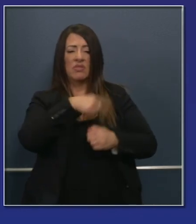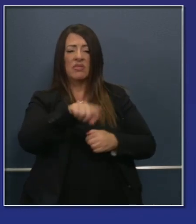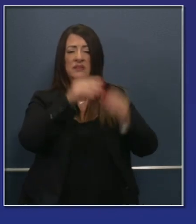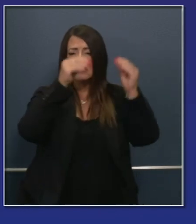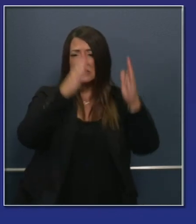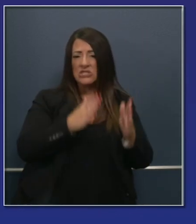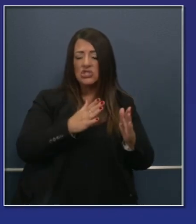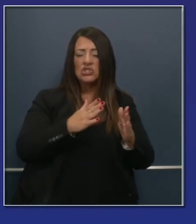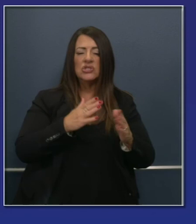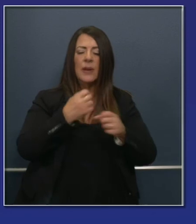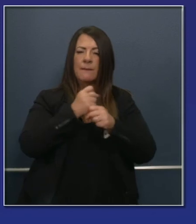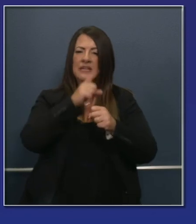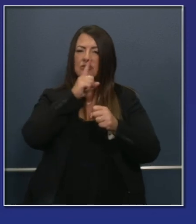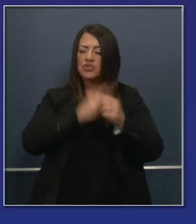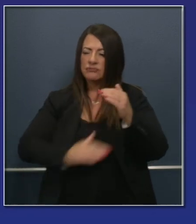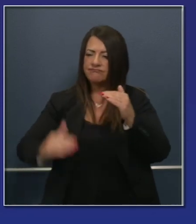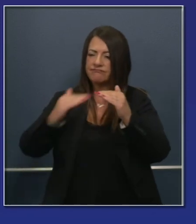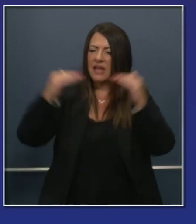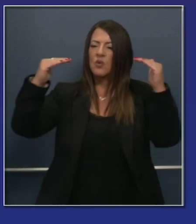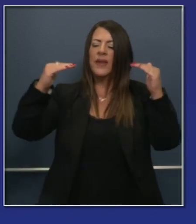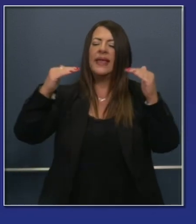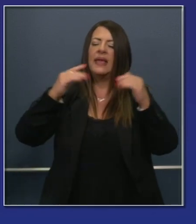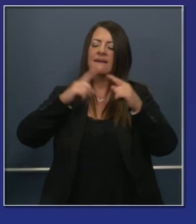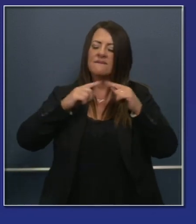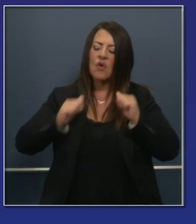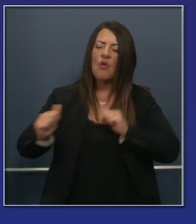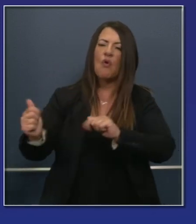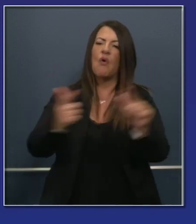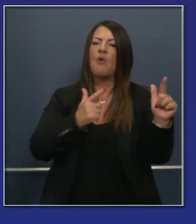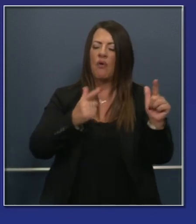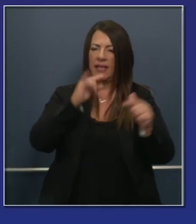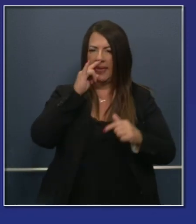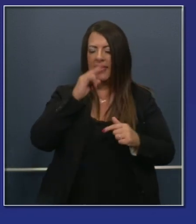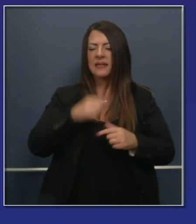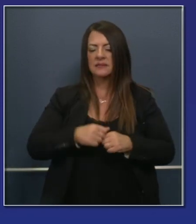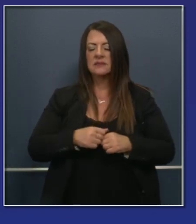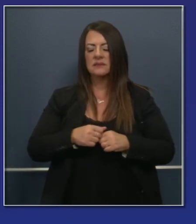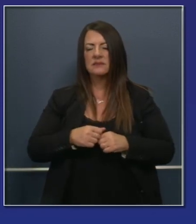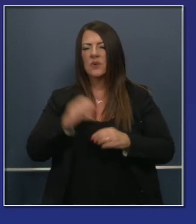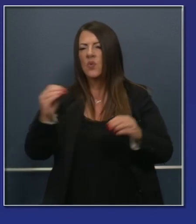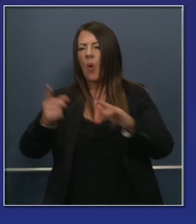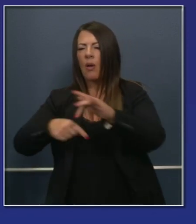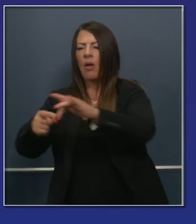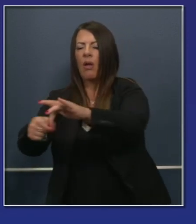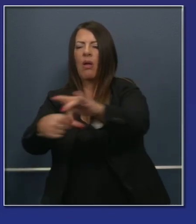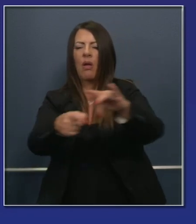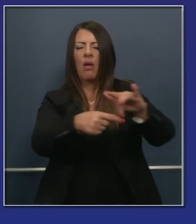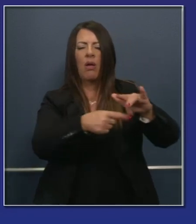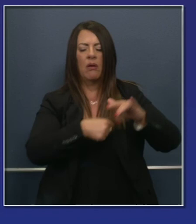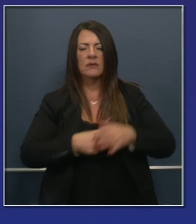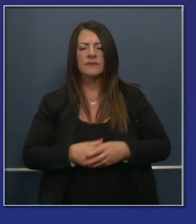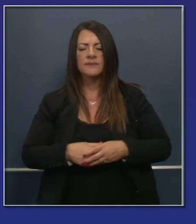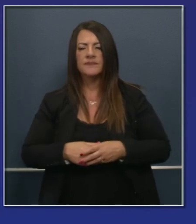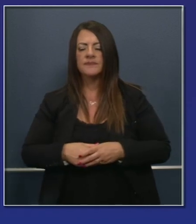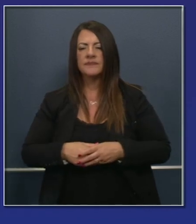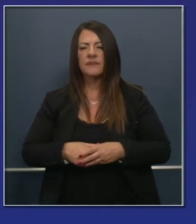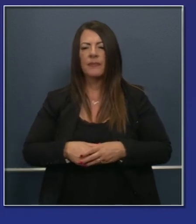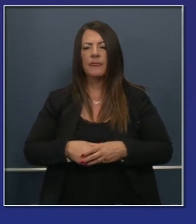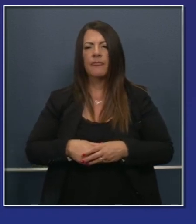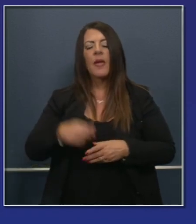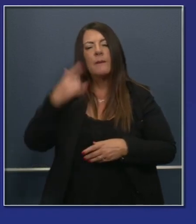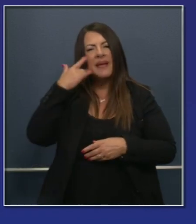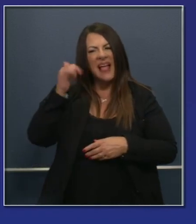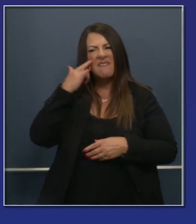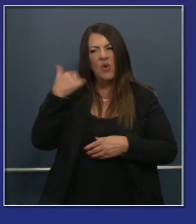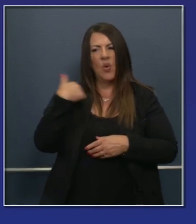and keeping equity front and center in this work is encouraging. We'll certainly encounter more challenges, but California is